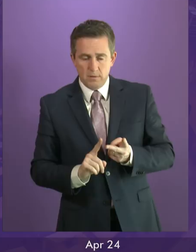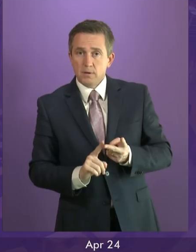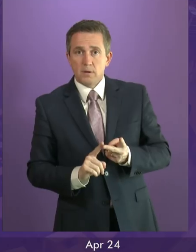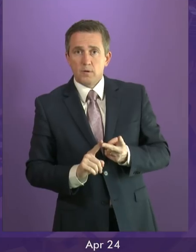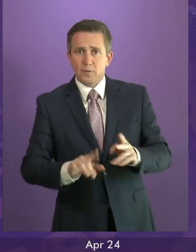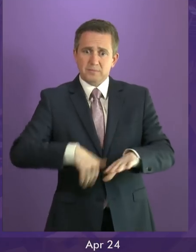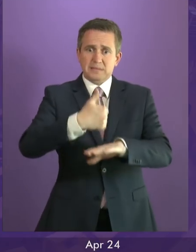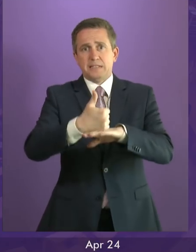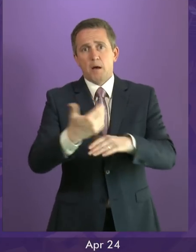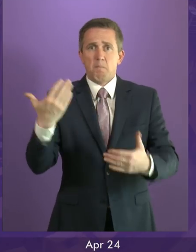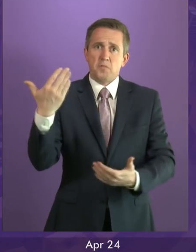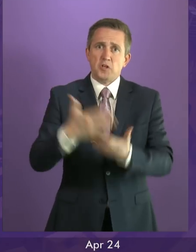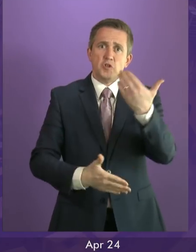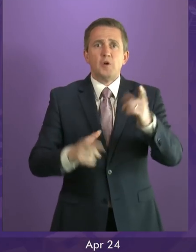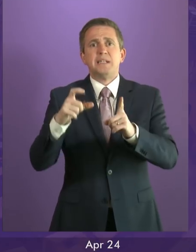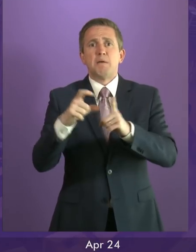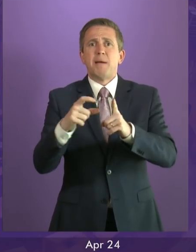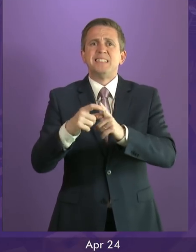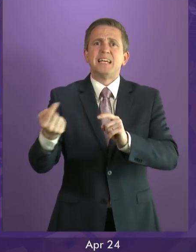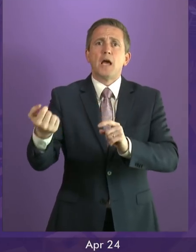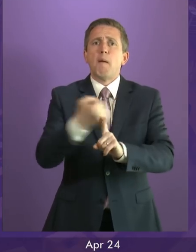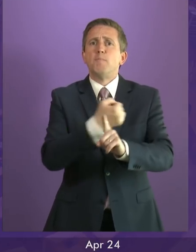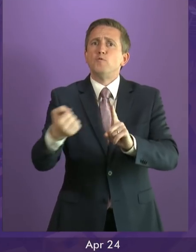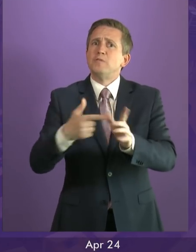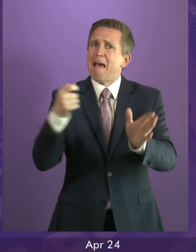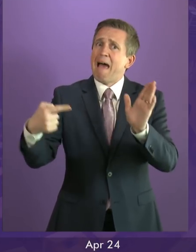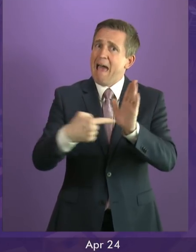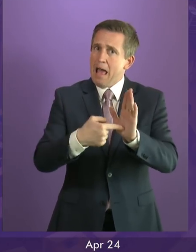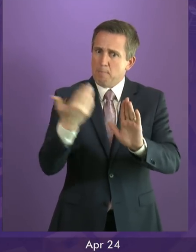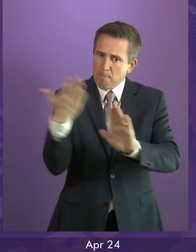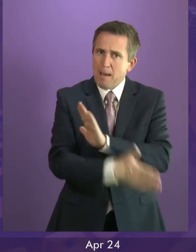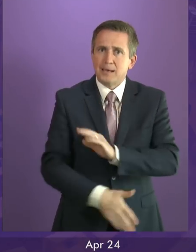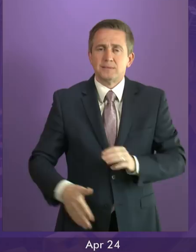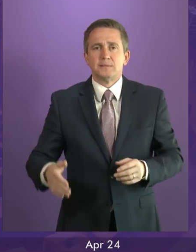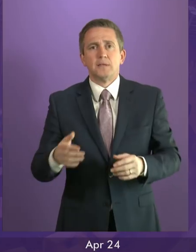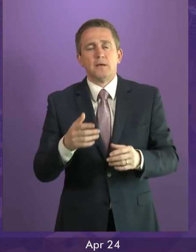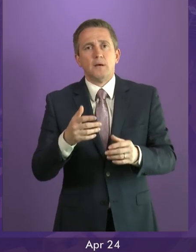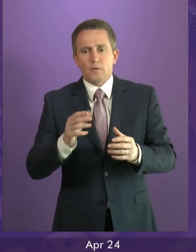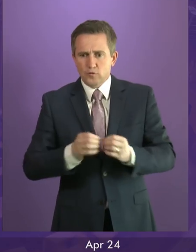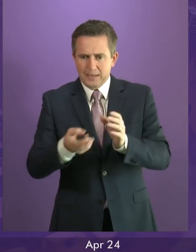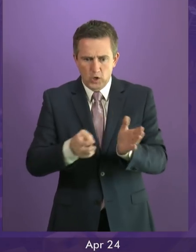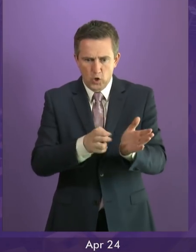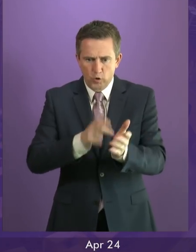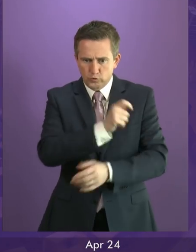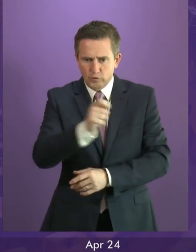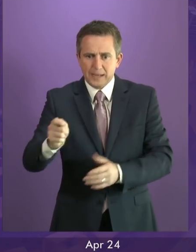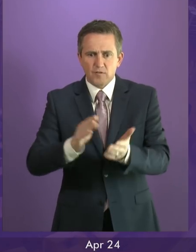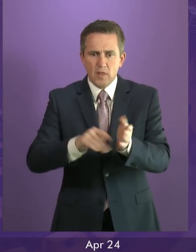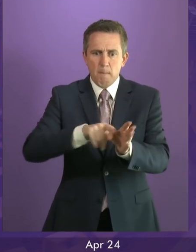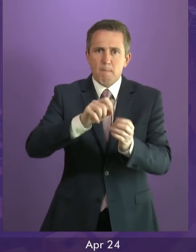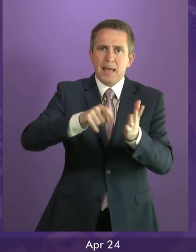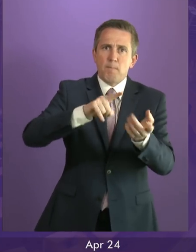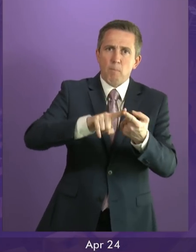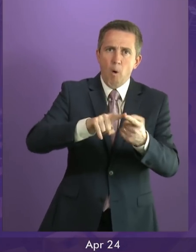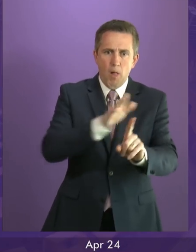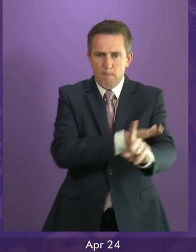domestic abuse act. We've signed contracts for the Lawrence-Curt Junction, the Mabel bypass. We